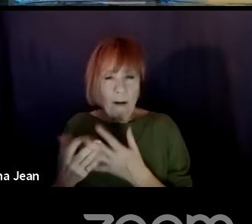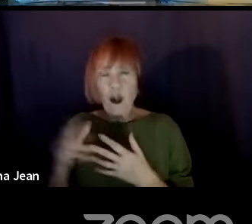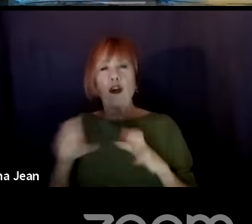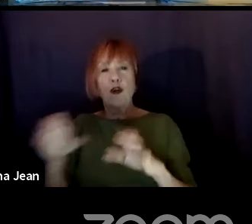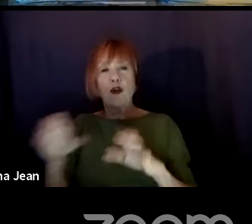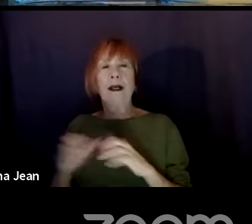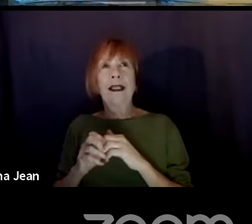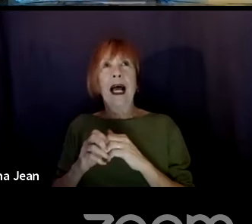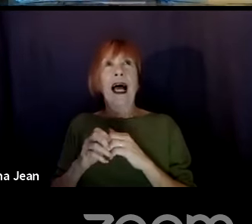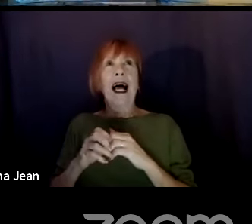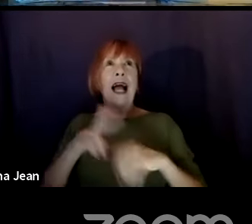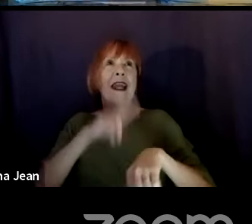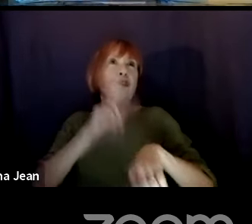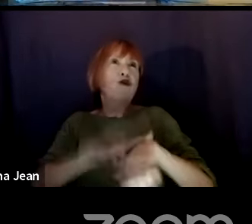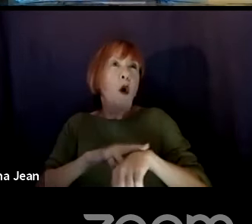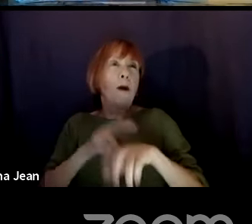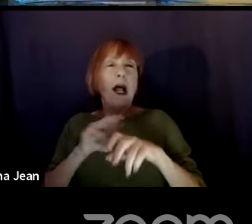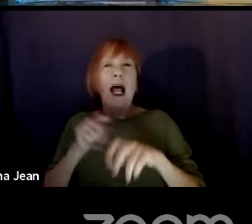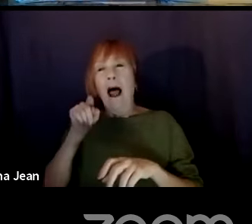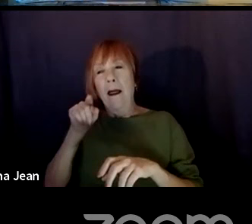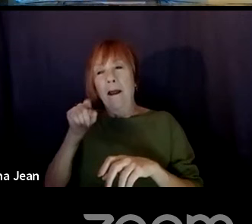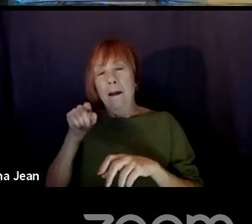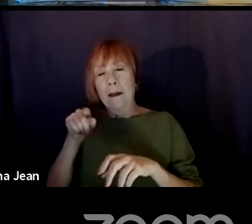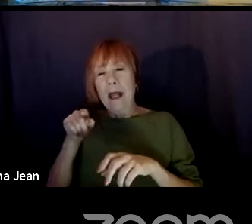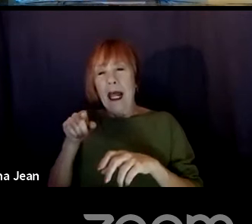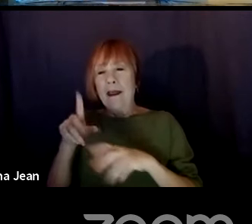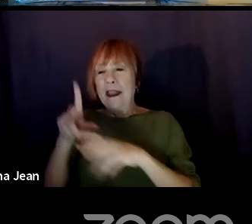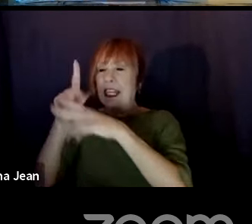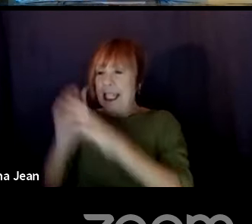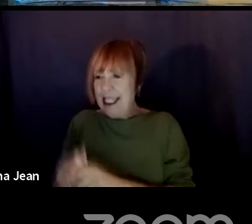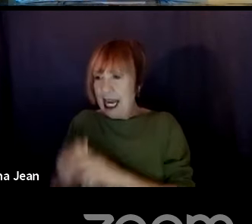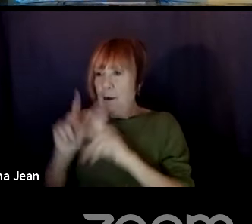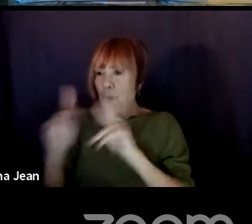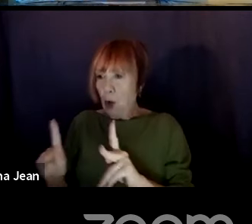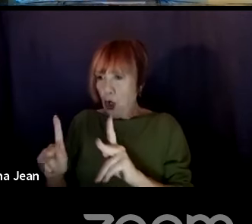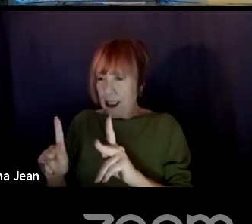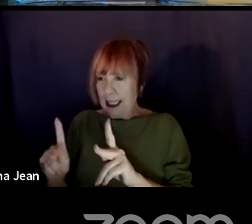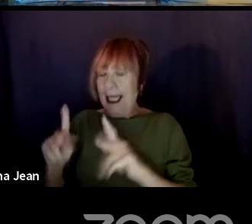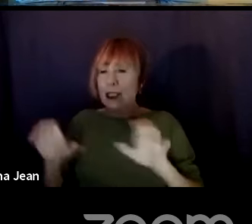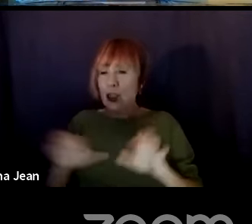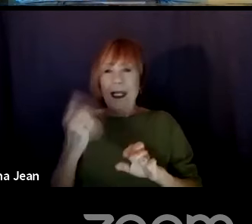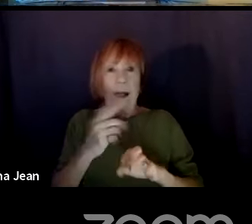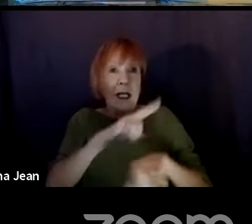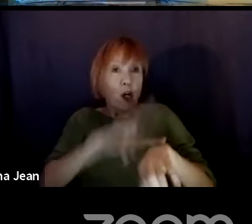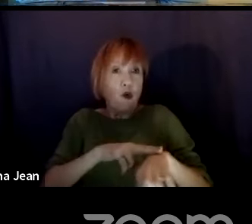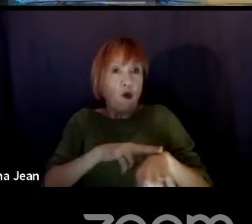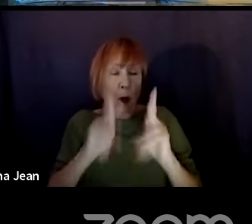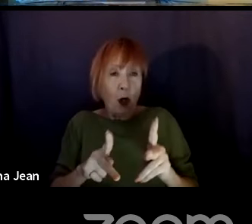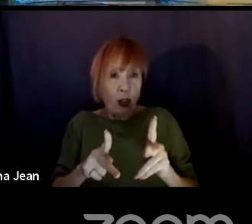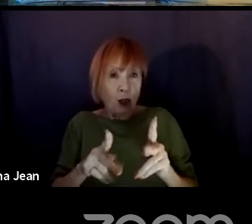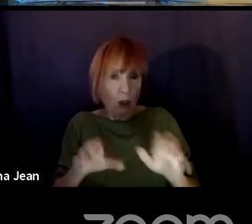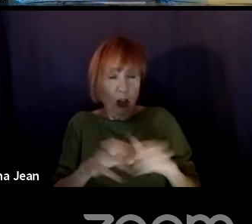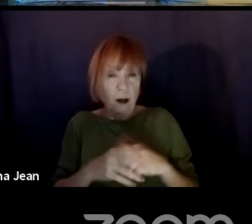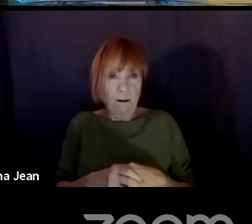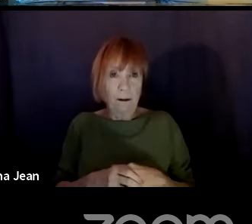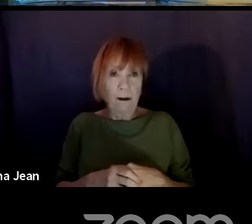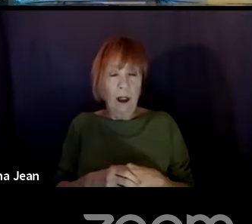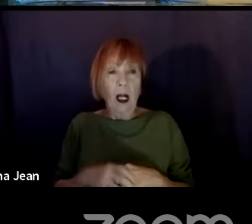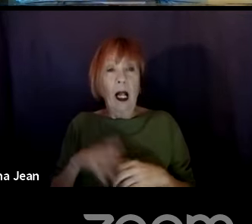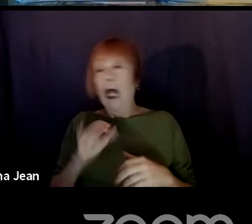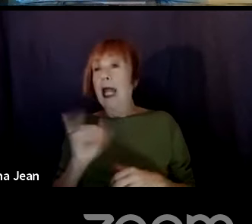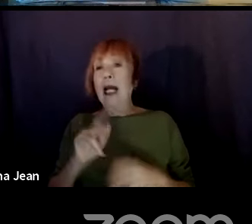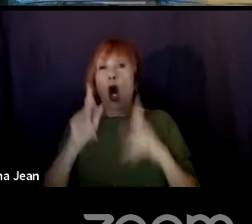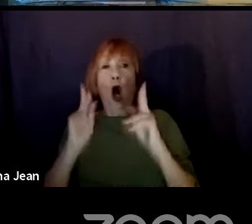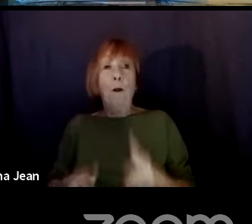say, shouldn't say normal. It would do something a person that's not blind would normally do, uh, a person that's deaf. Well, they can carry